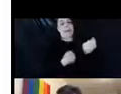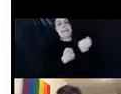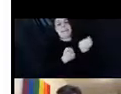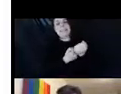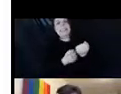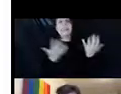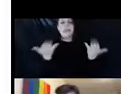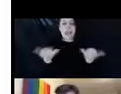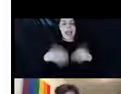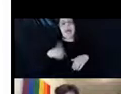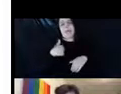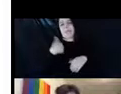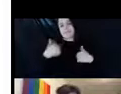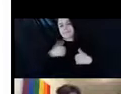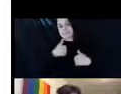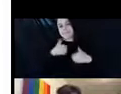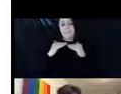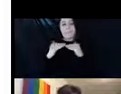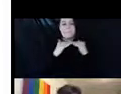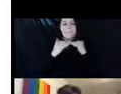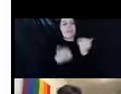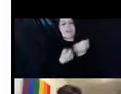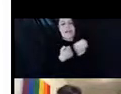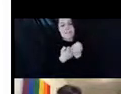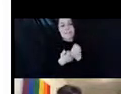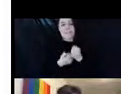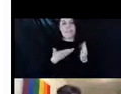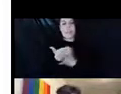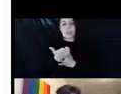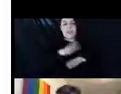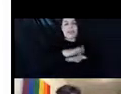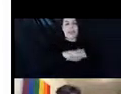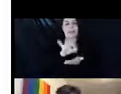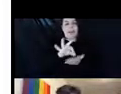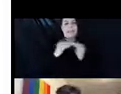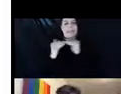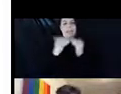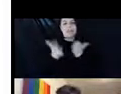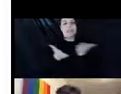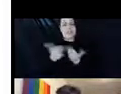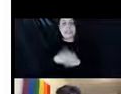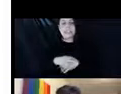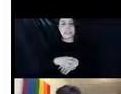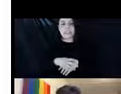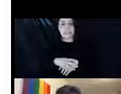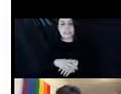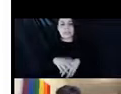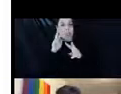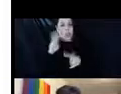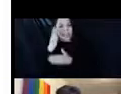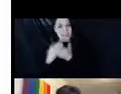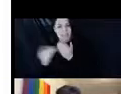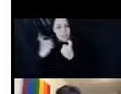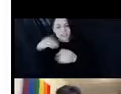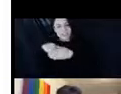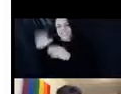so now I am a peer advocacy through the Academy of Peer Services. Um, and looking at some of the questions that are popping up, we